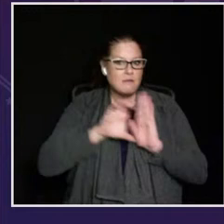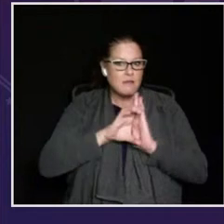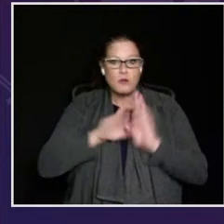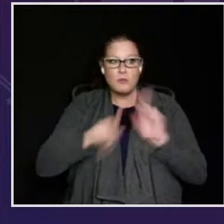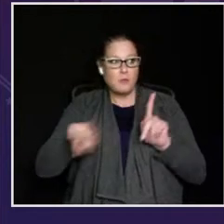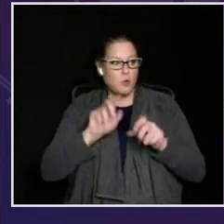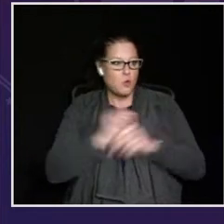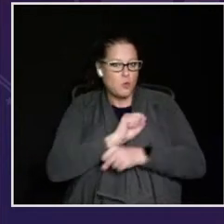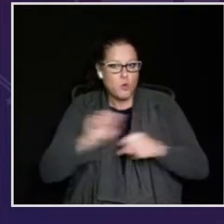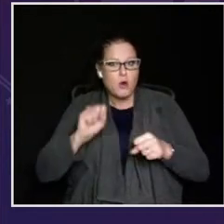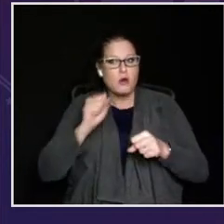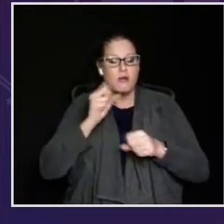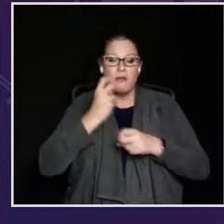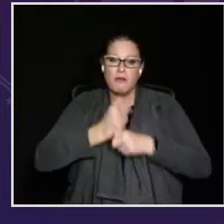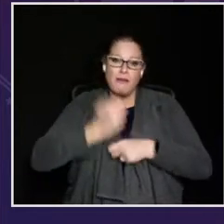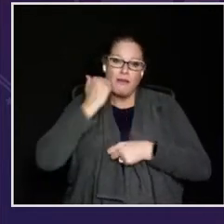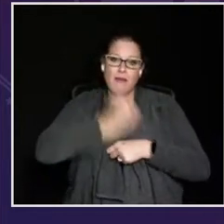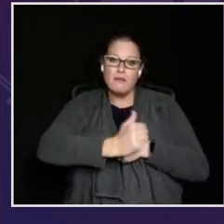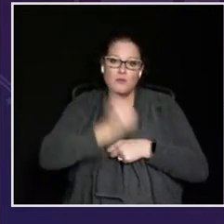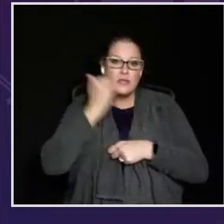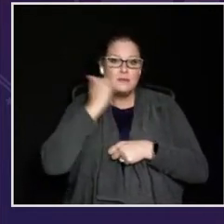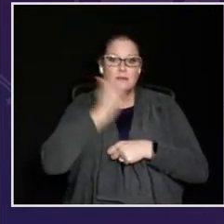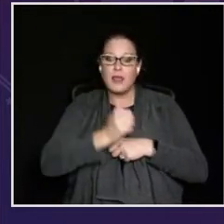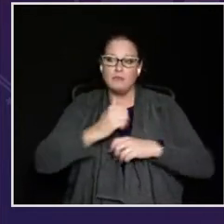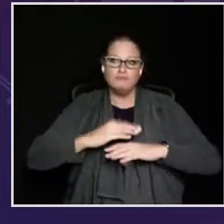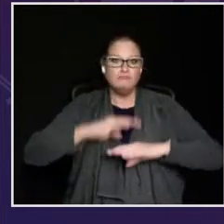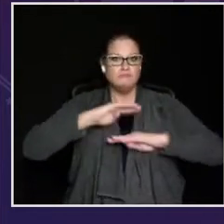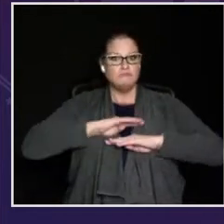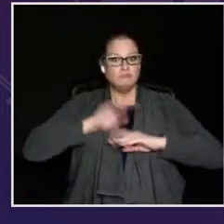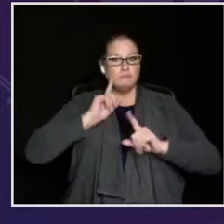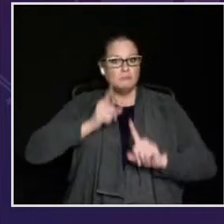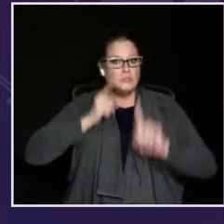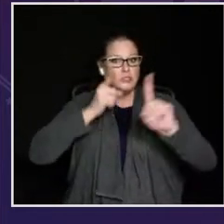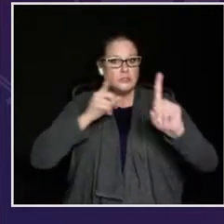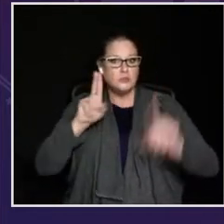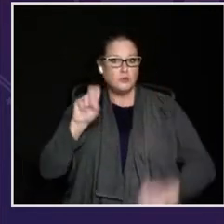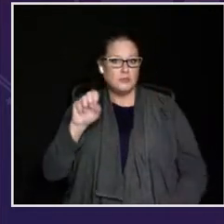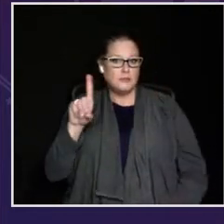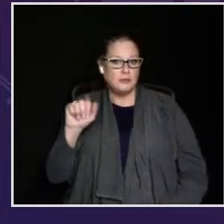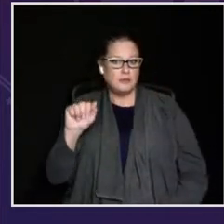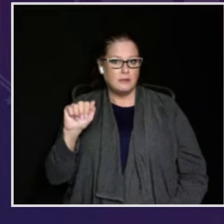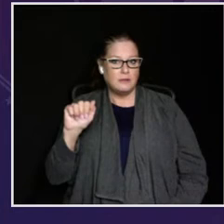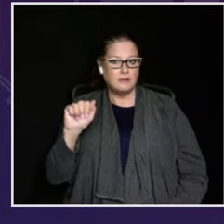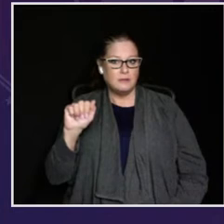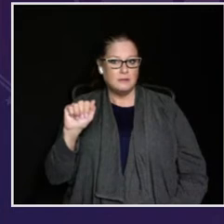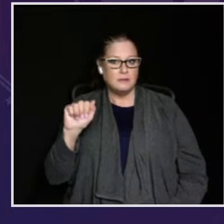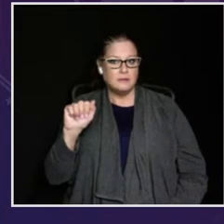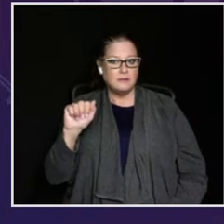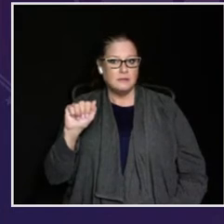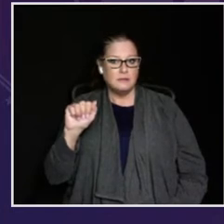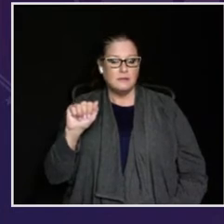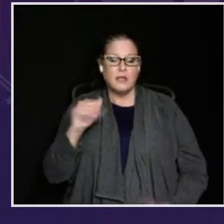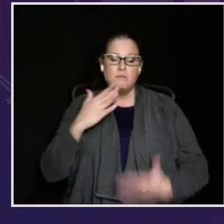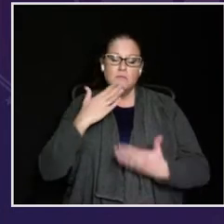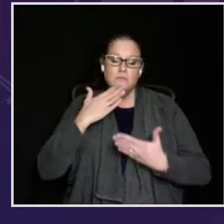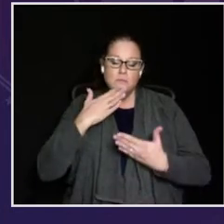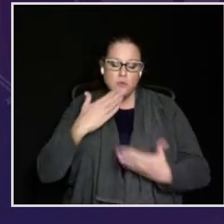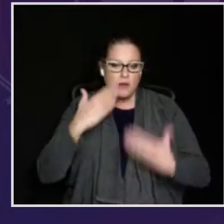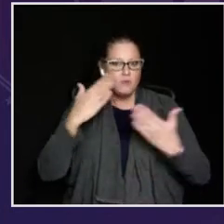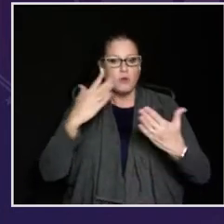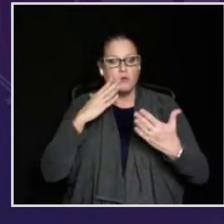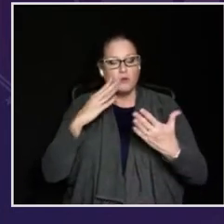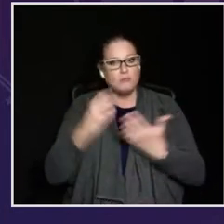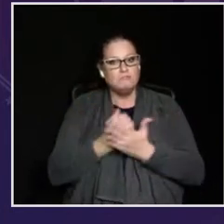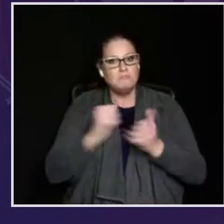I know firsthand the character of the dedicated public servants who work hard each and every day to fulfill the mission of that